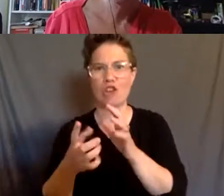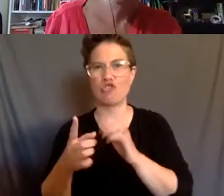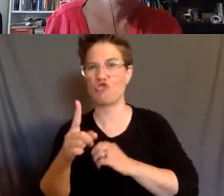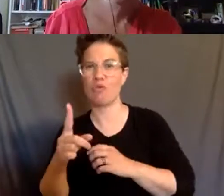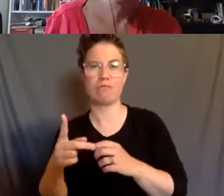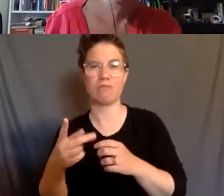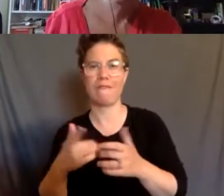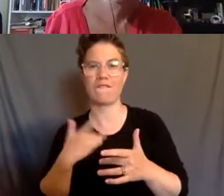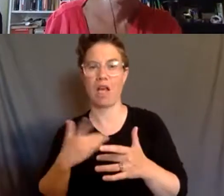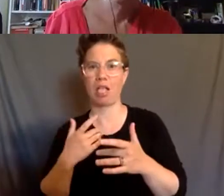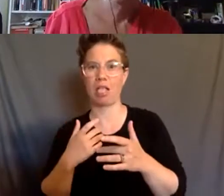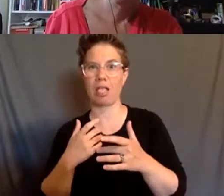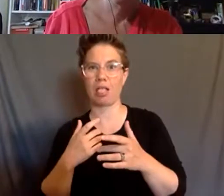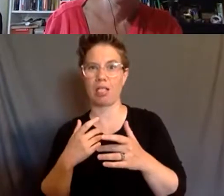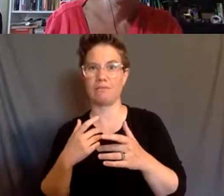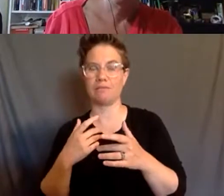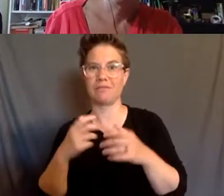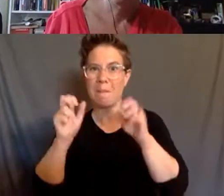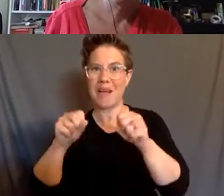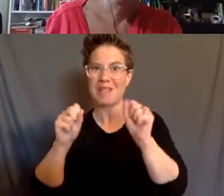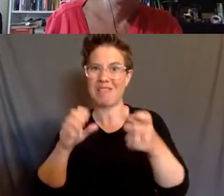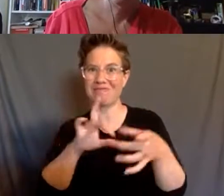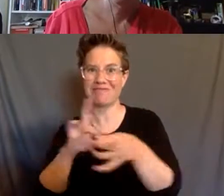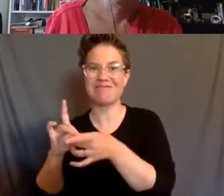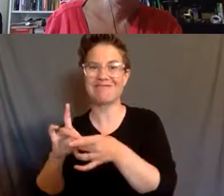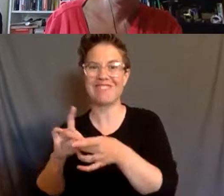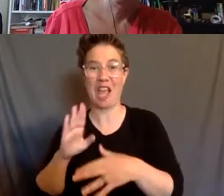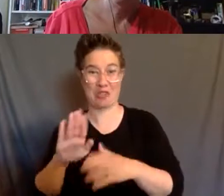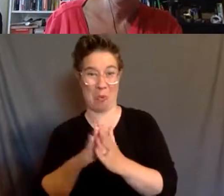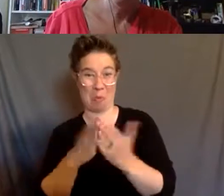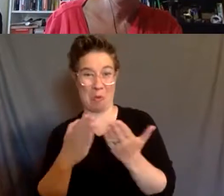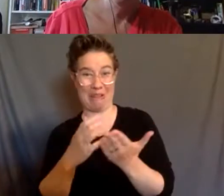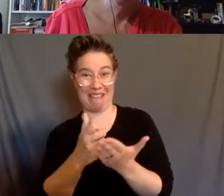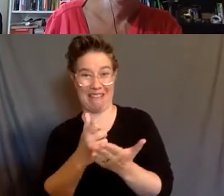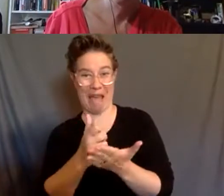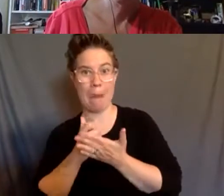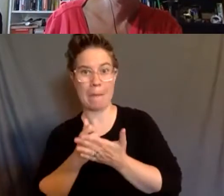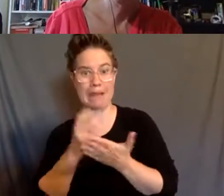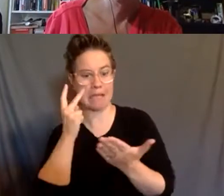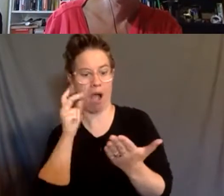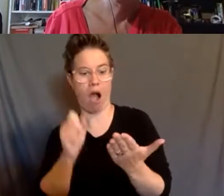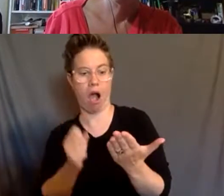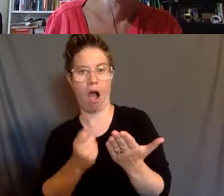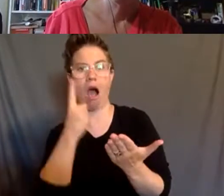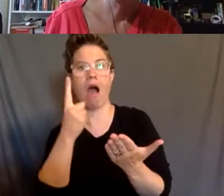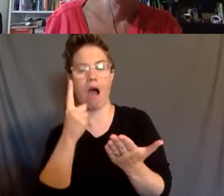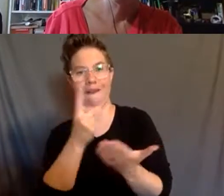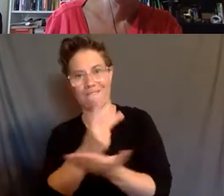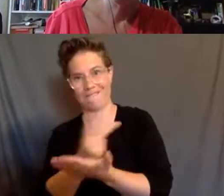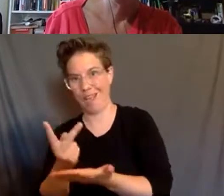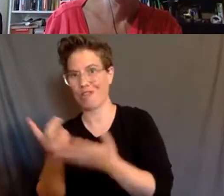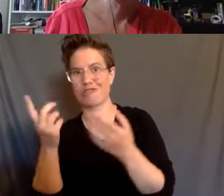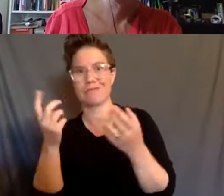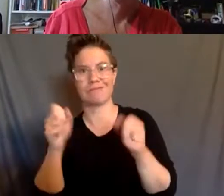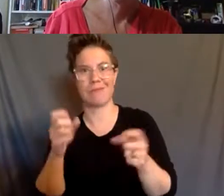for you. Obviously, your book is also really helpful for helping us see the pitfalls of potential strategies we could take. But I am